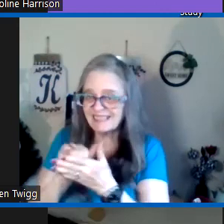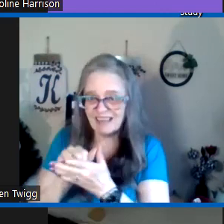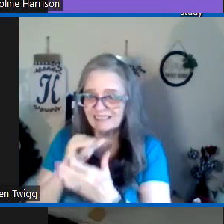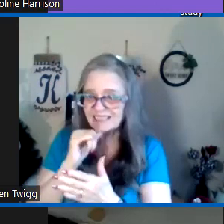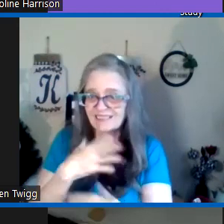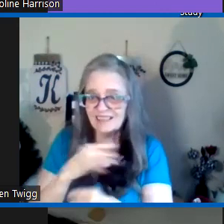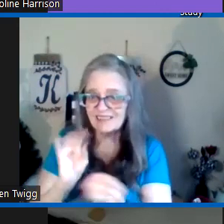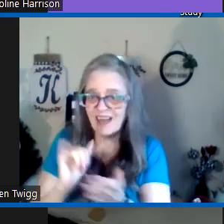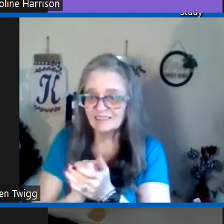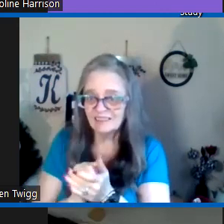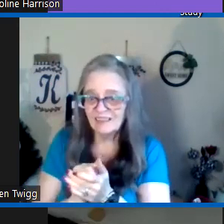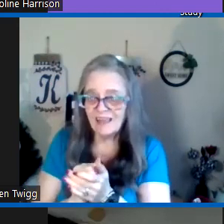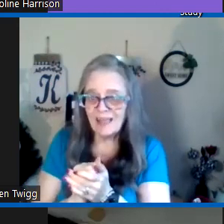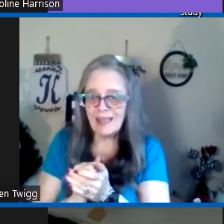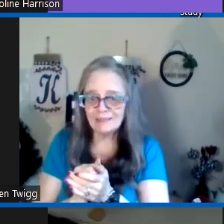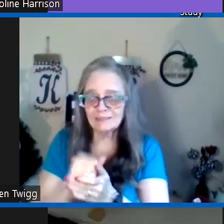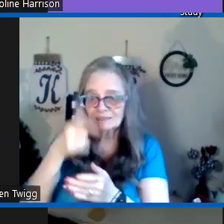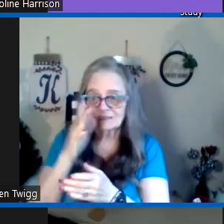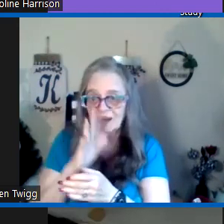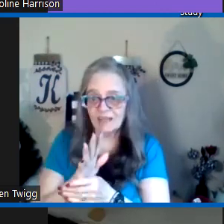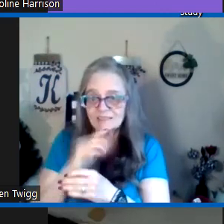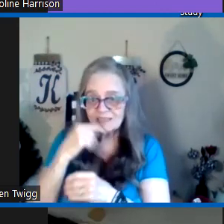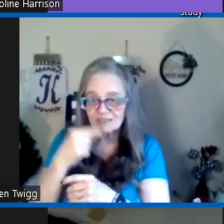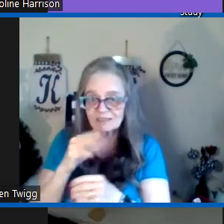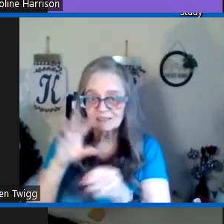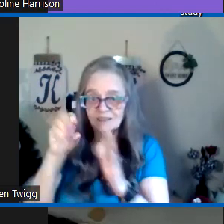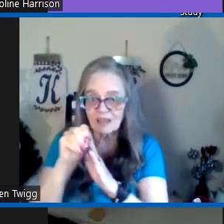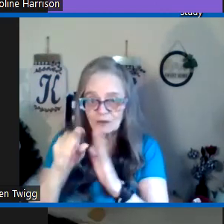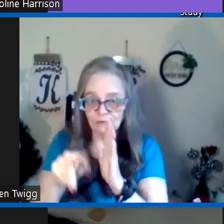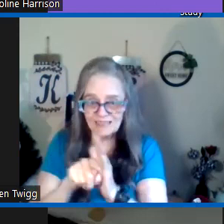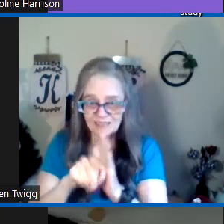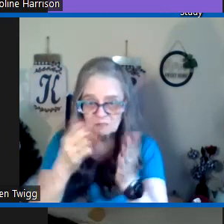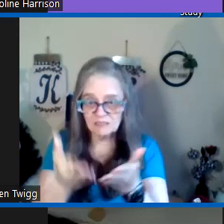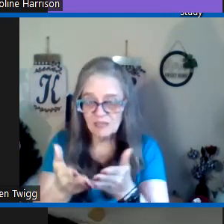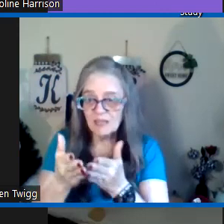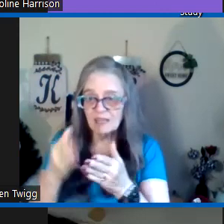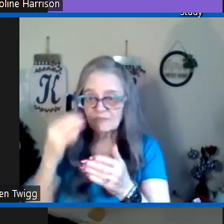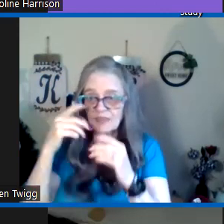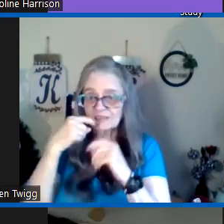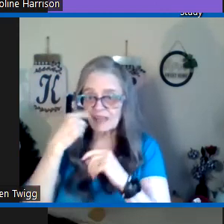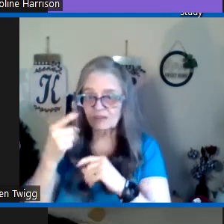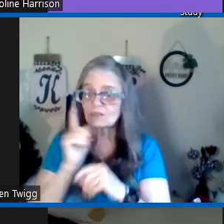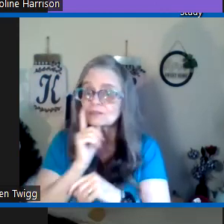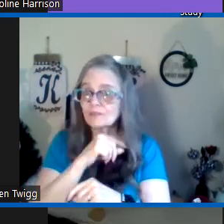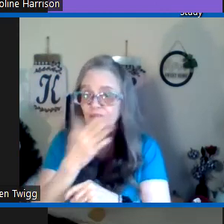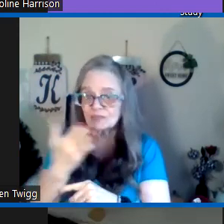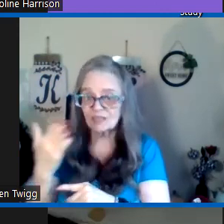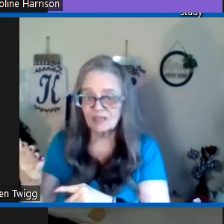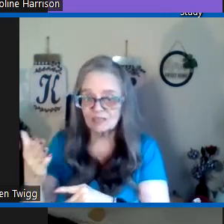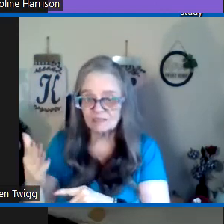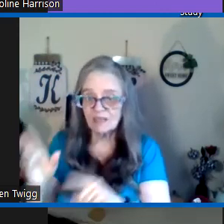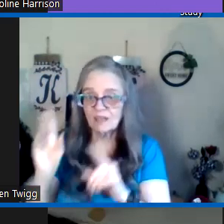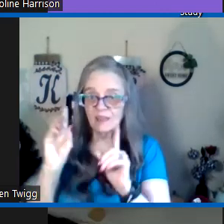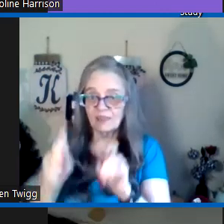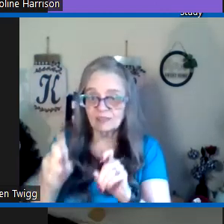hates that he doesn't like that and god says in that old testament if they tell you those false